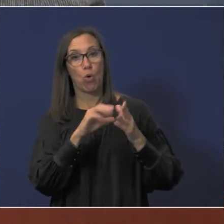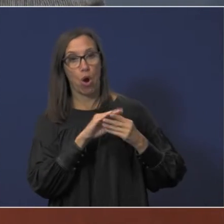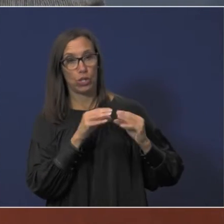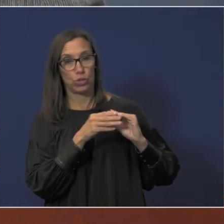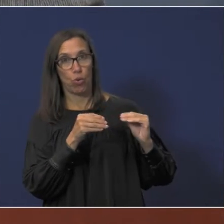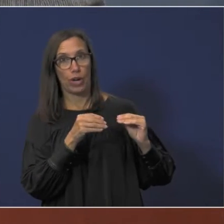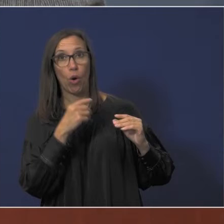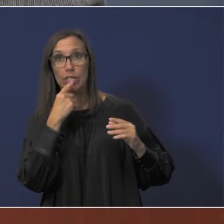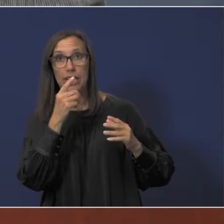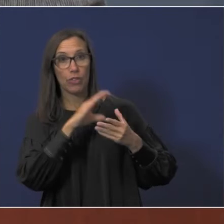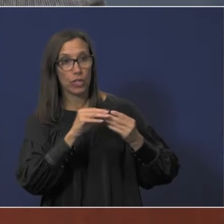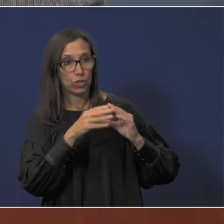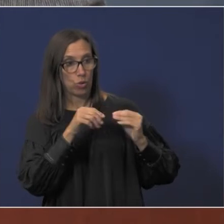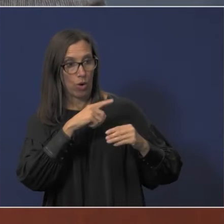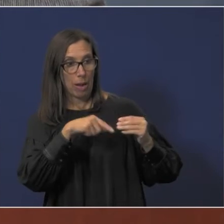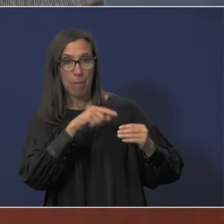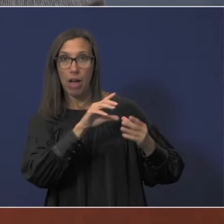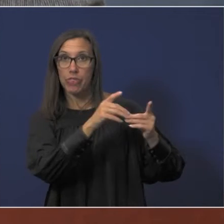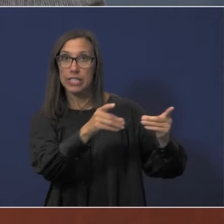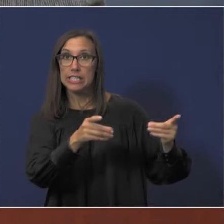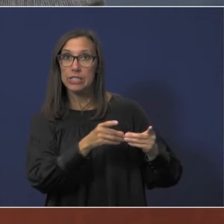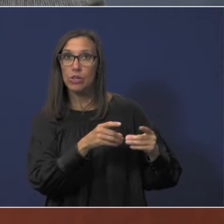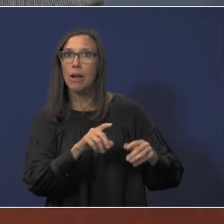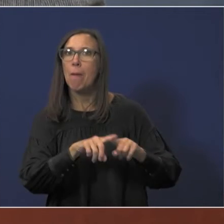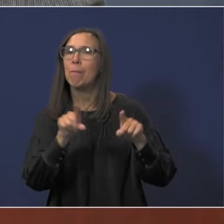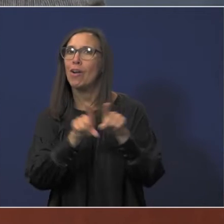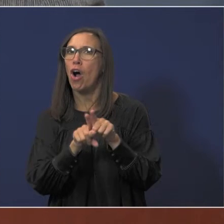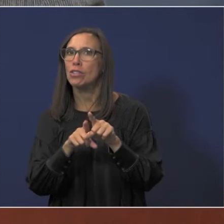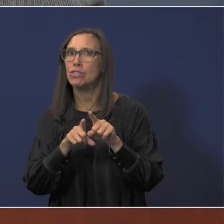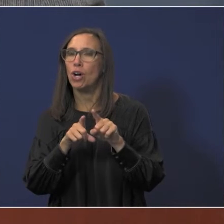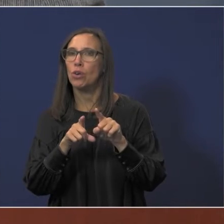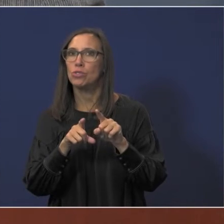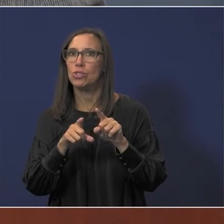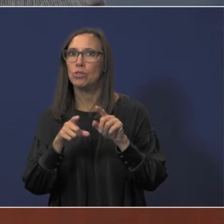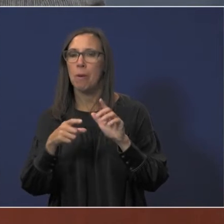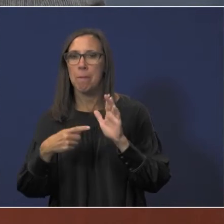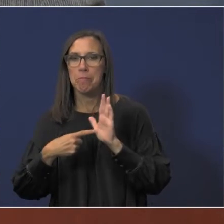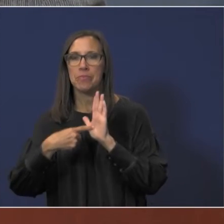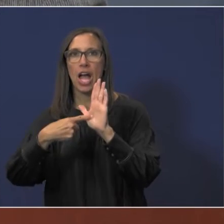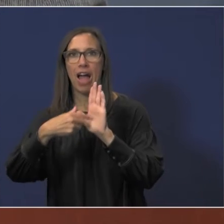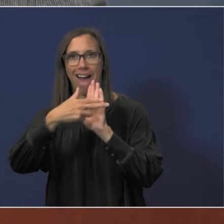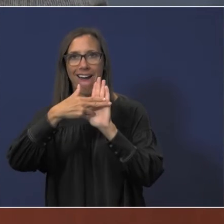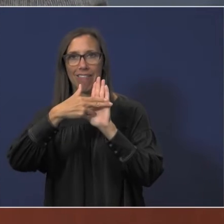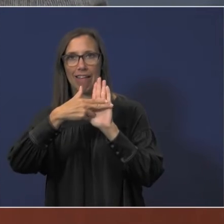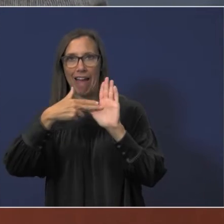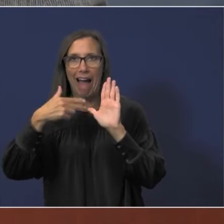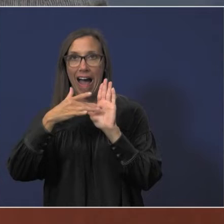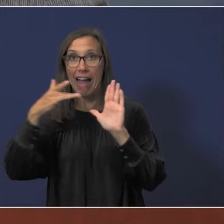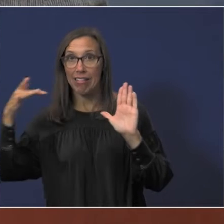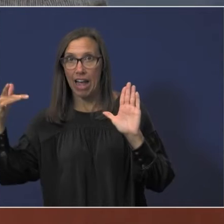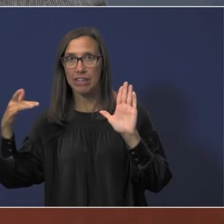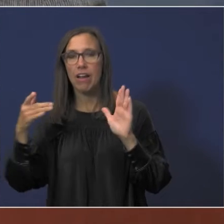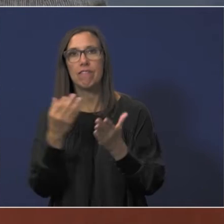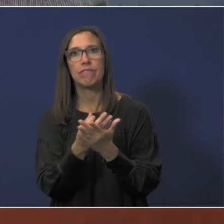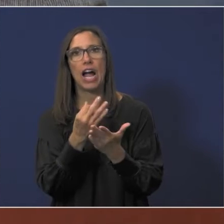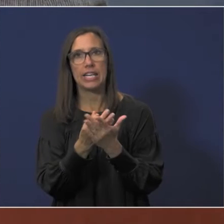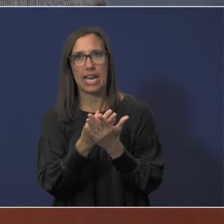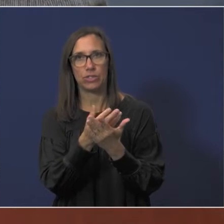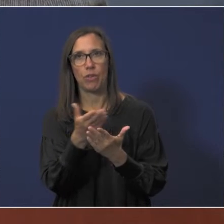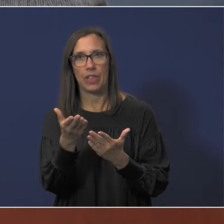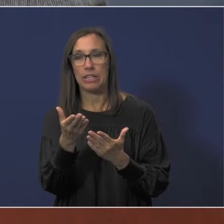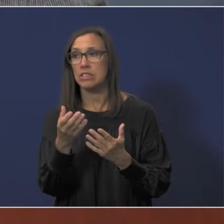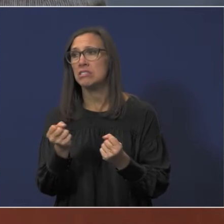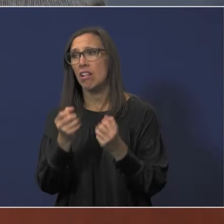to tell the story of the district but also to highlight important financial aspects it takes a lot of work